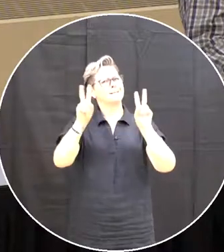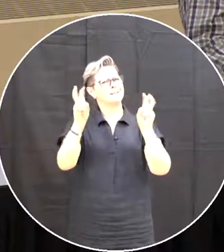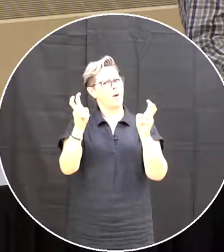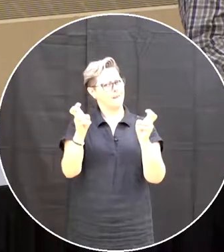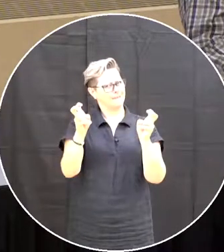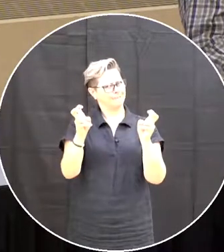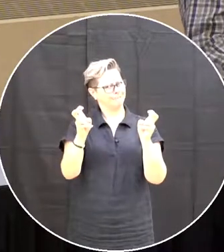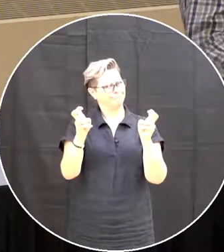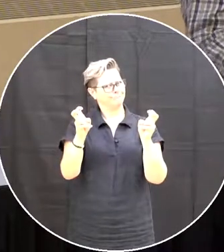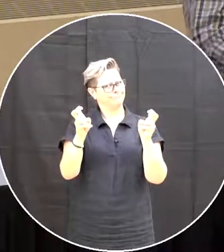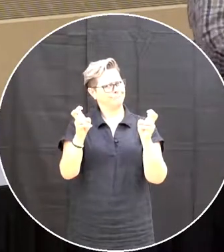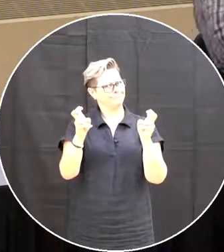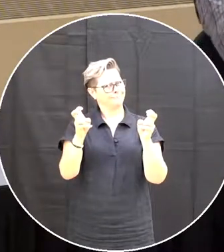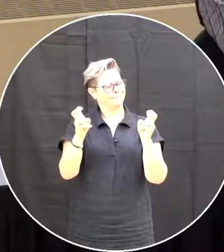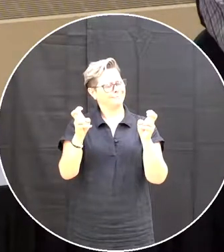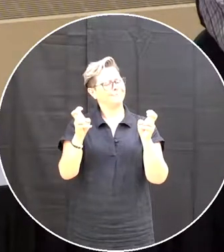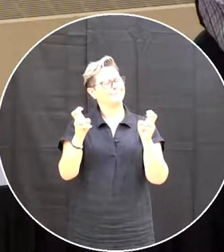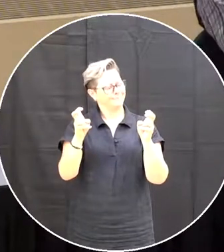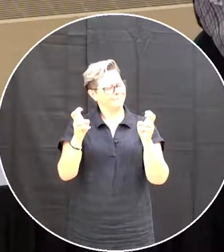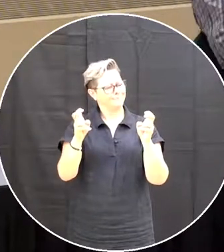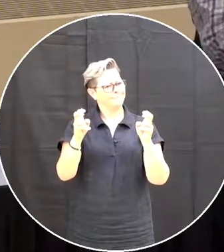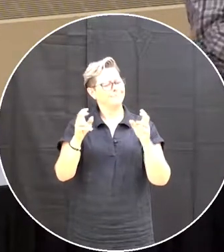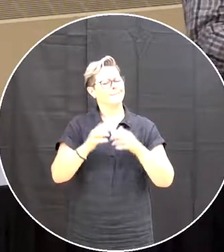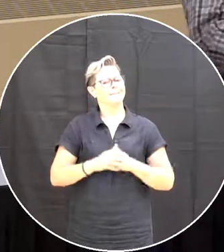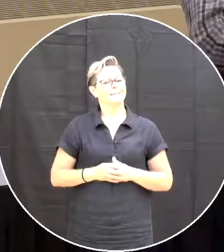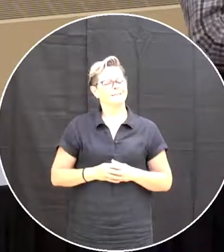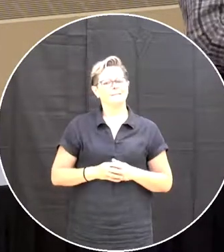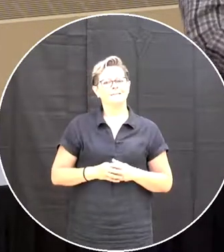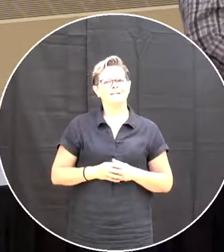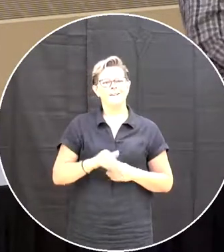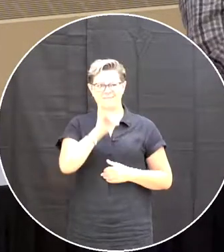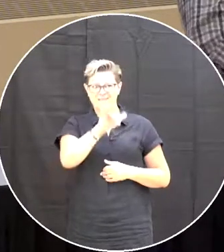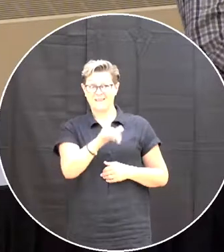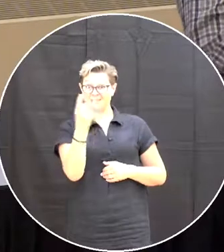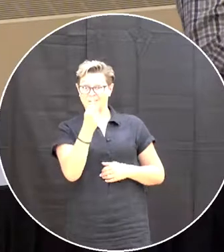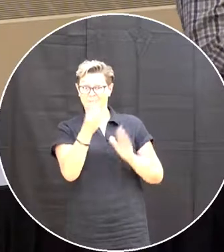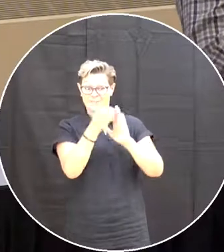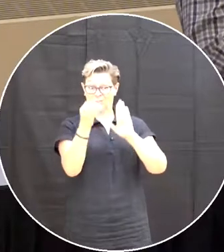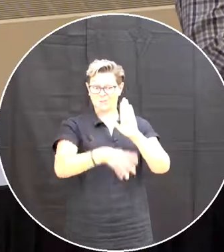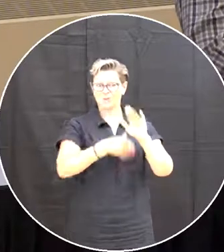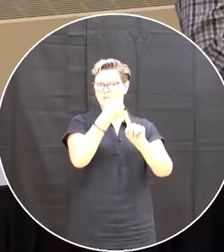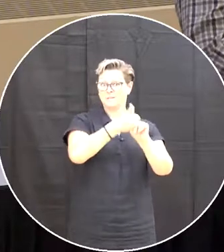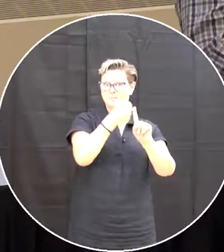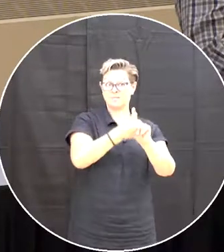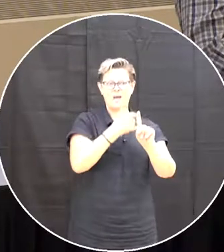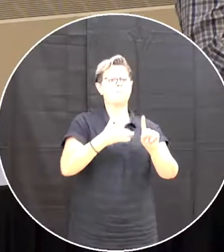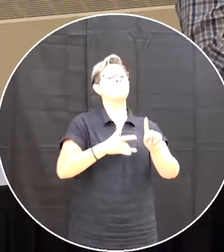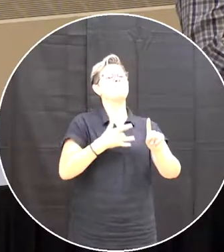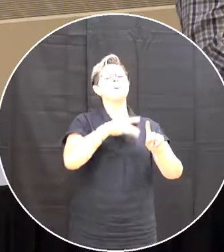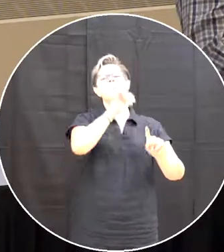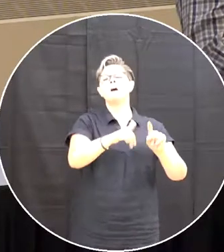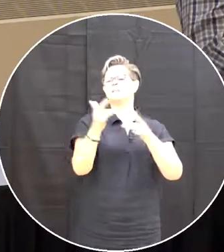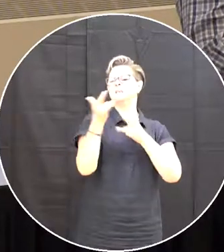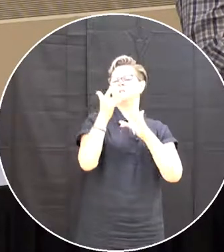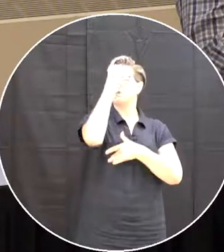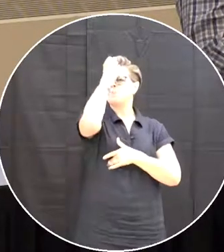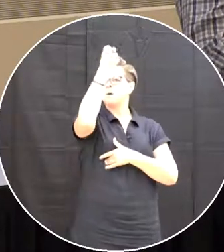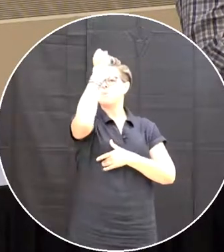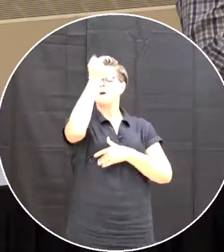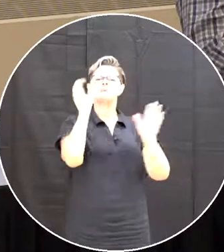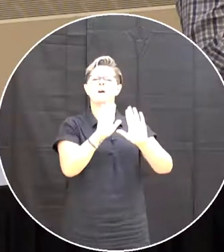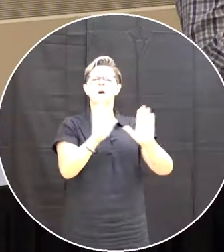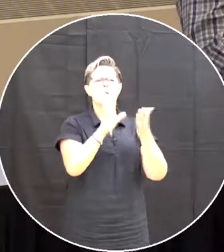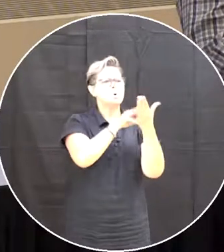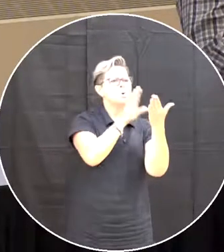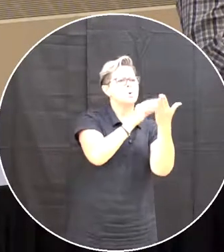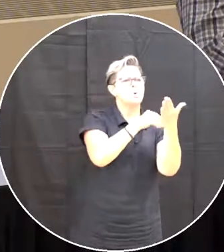Uh Compared to some other stuff And Is that something That students Would have identified As an issue And put some work into it Or would